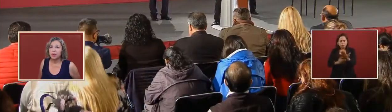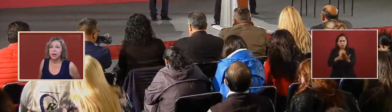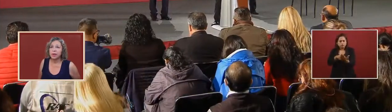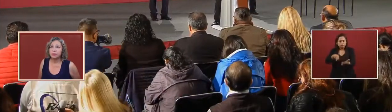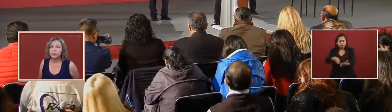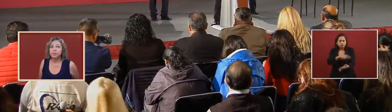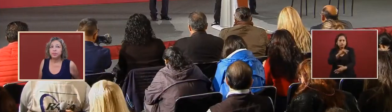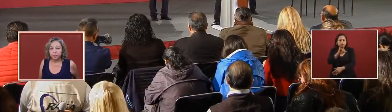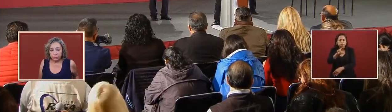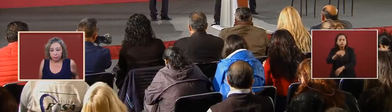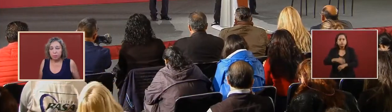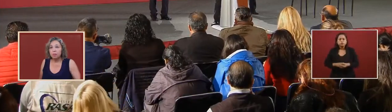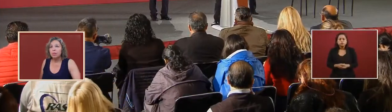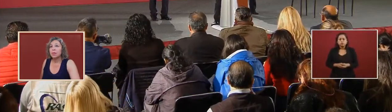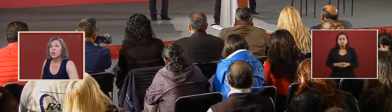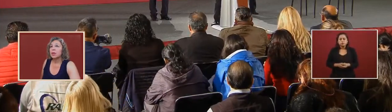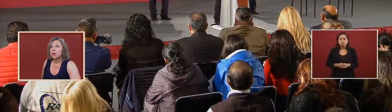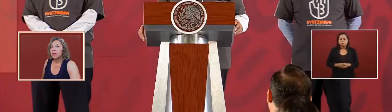can we know about it